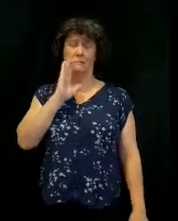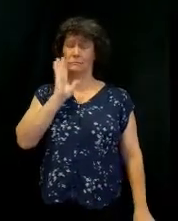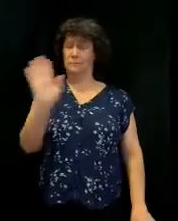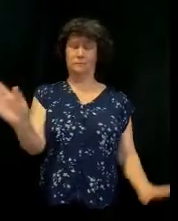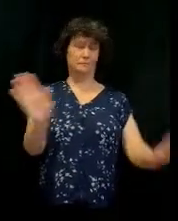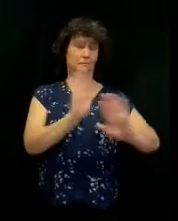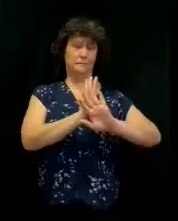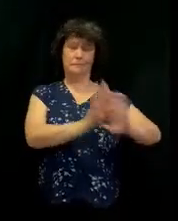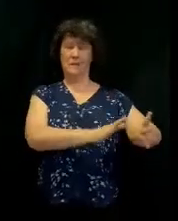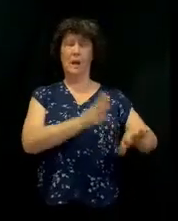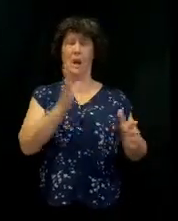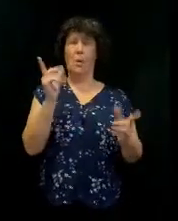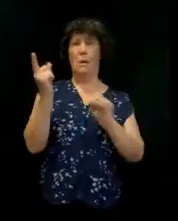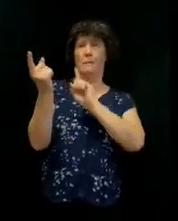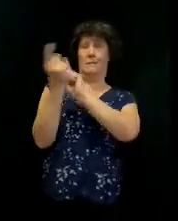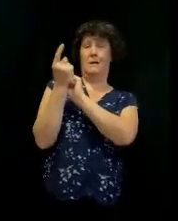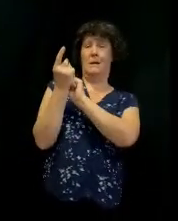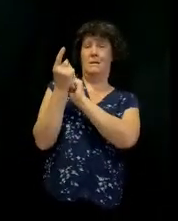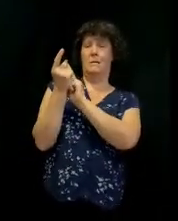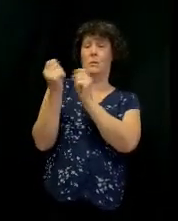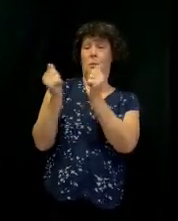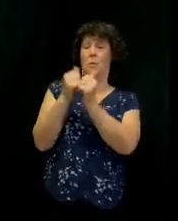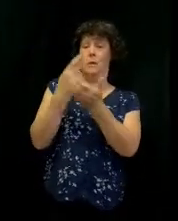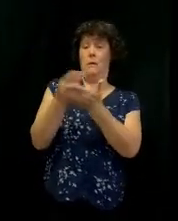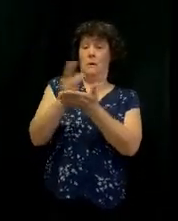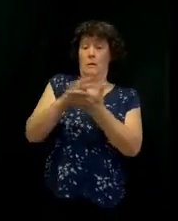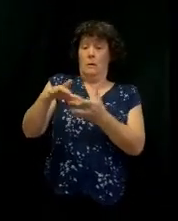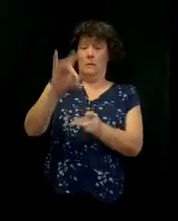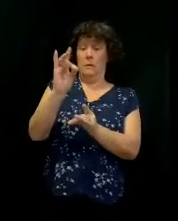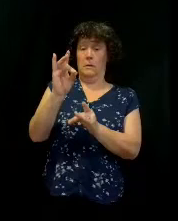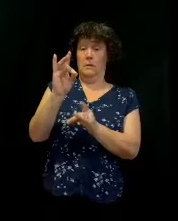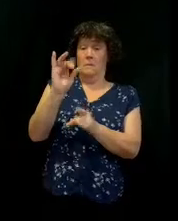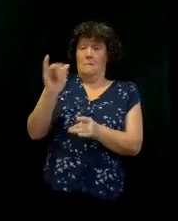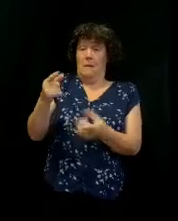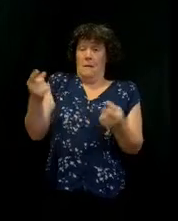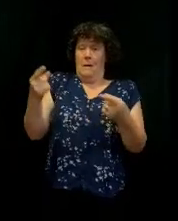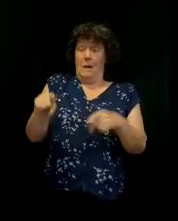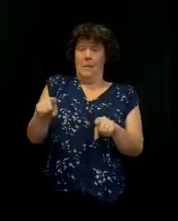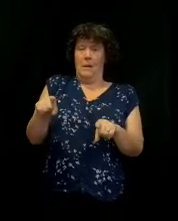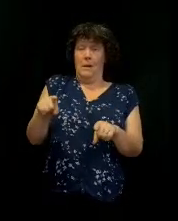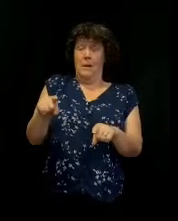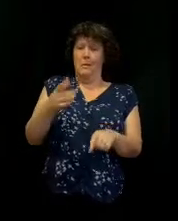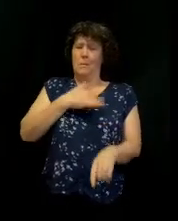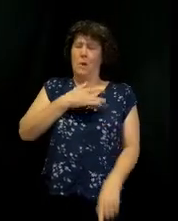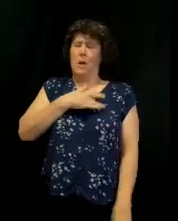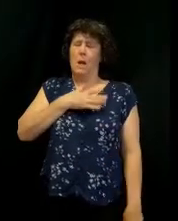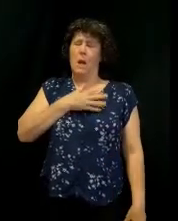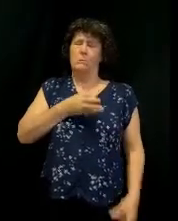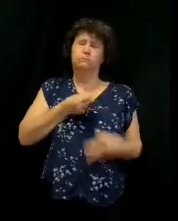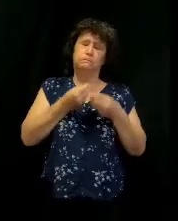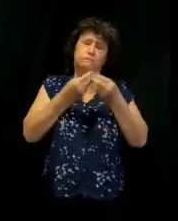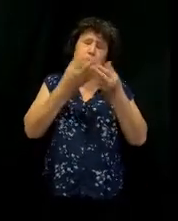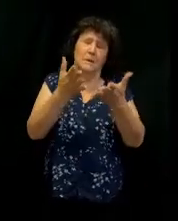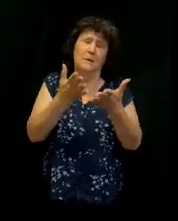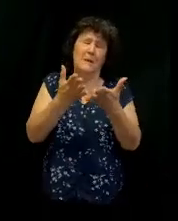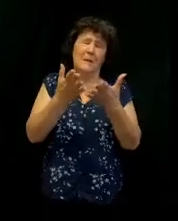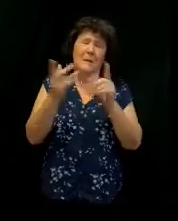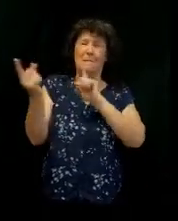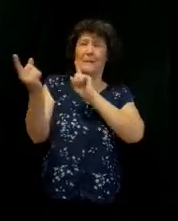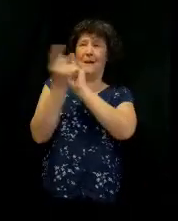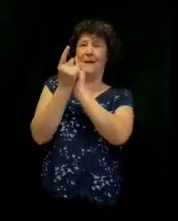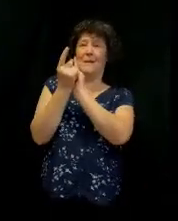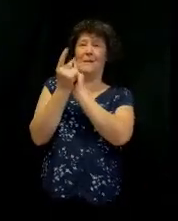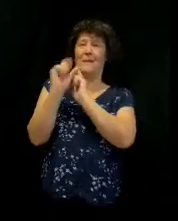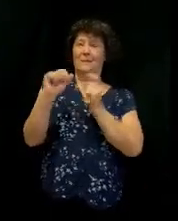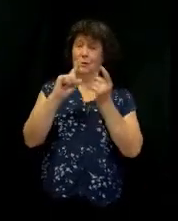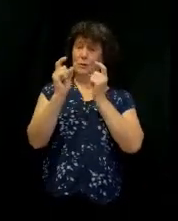I want encounters with the Holy Spirit. Because it's encounters with the Holy Spirit. Hear my heart, man. It's encounters with the Holy Spirit that changes